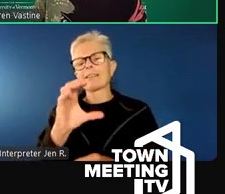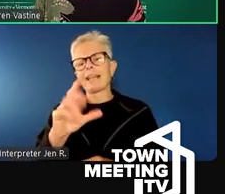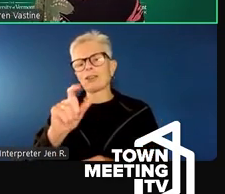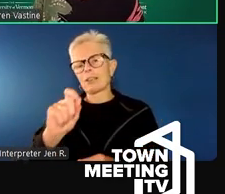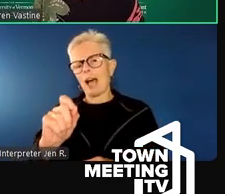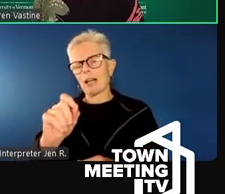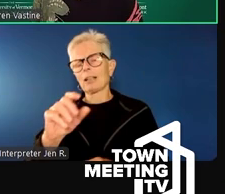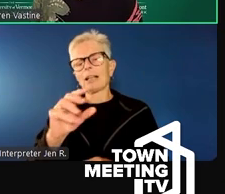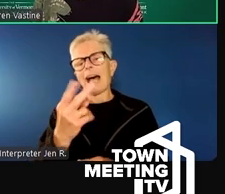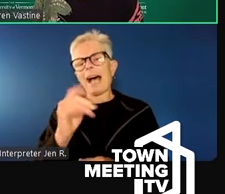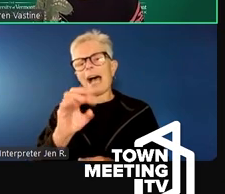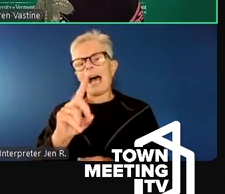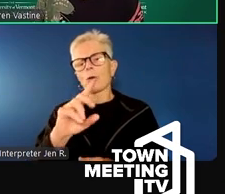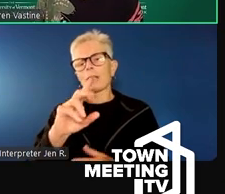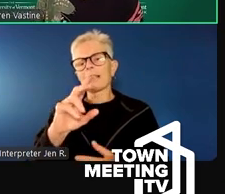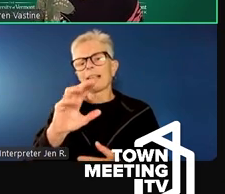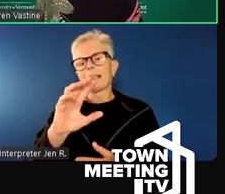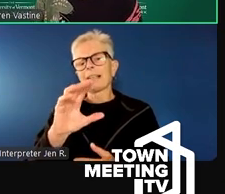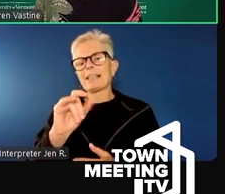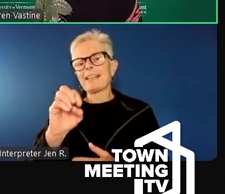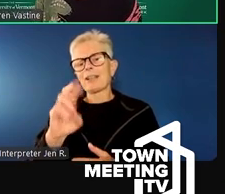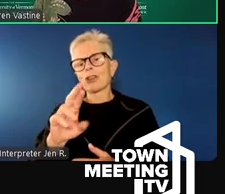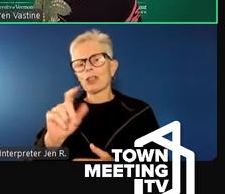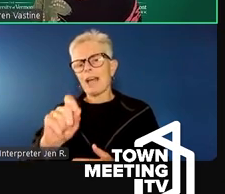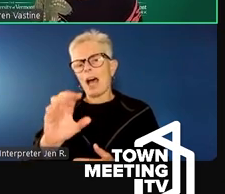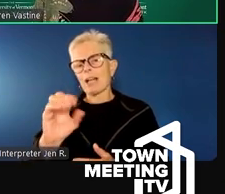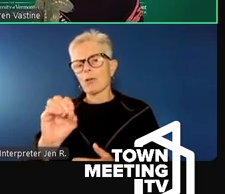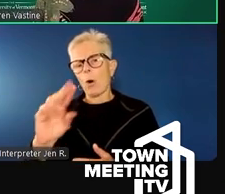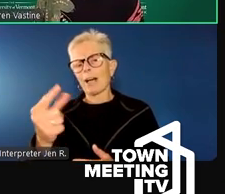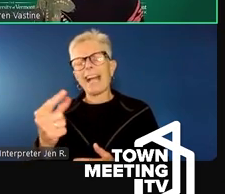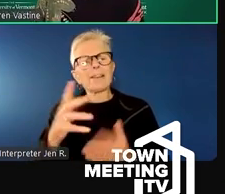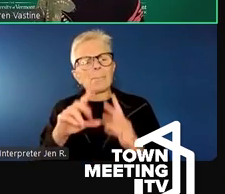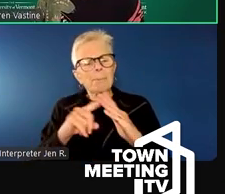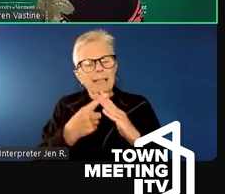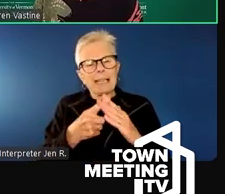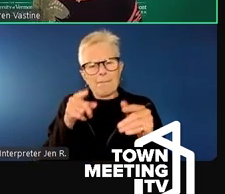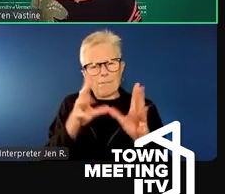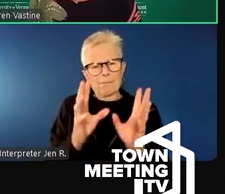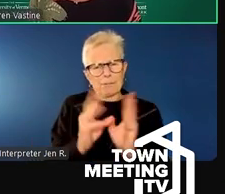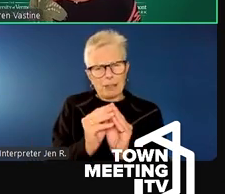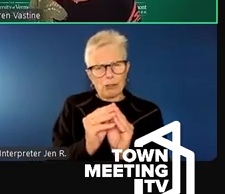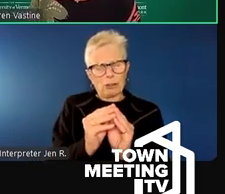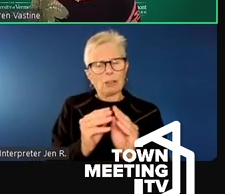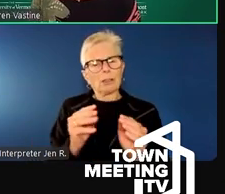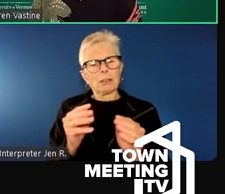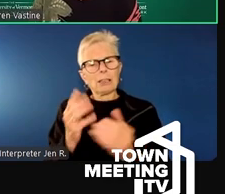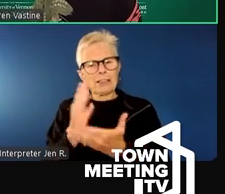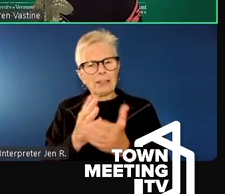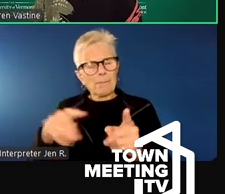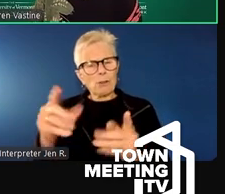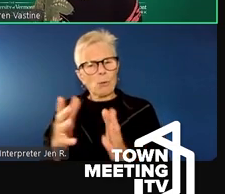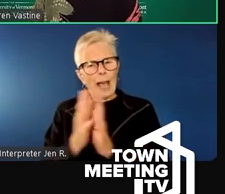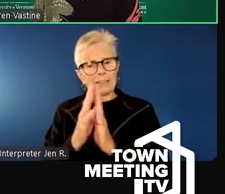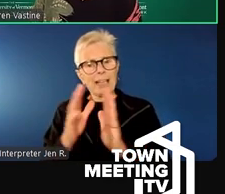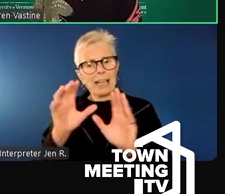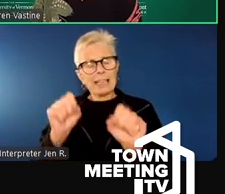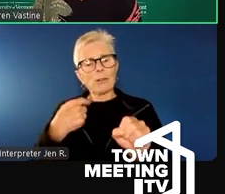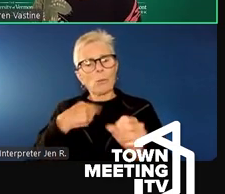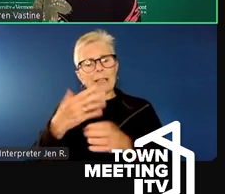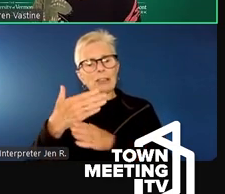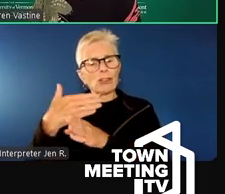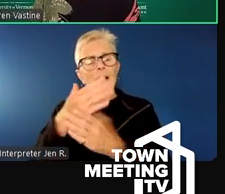And early in the session, some of you asked whether or not we would be able to share with you some of our outreach